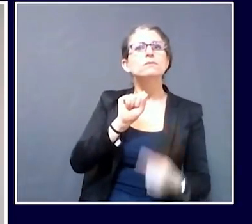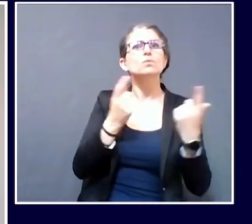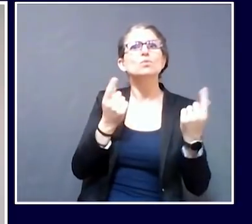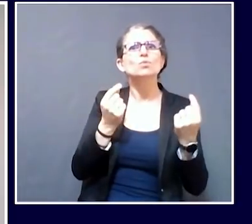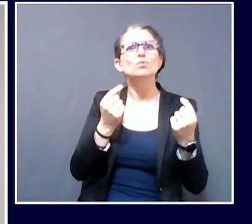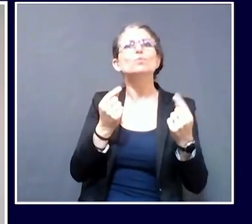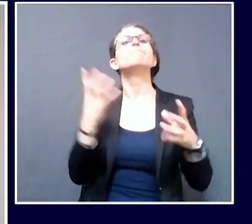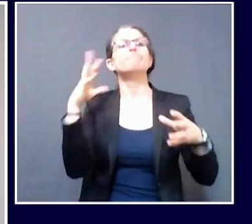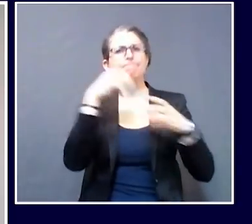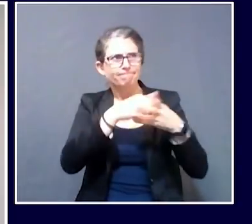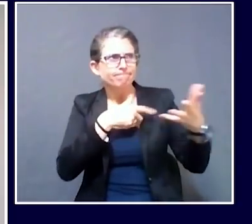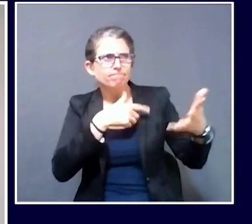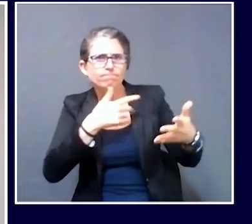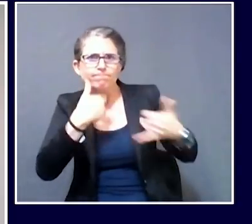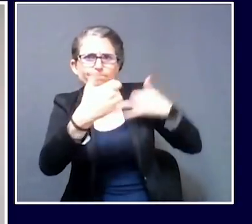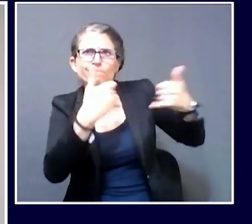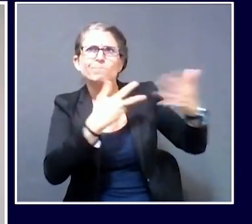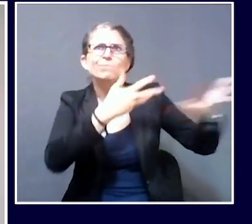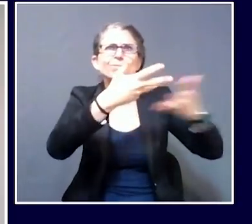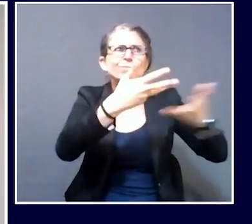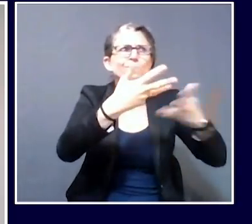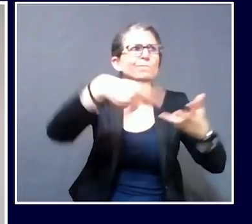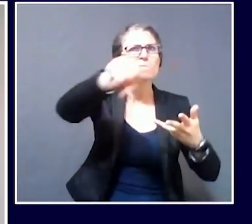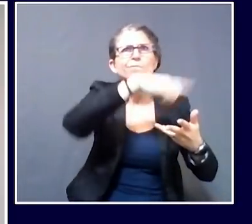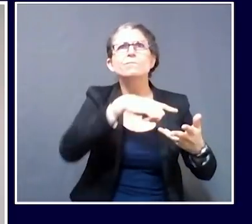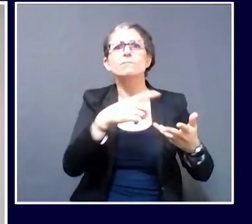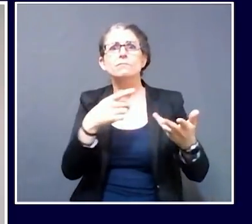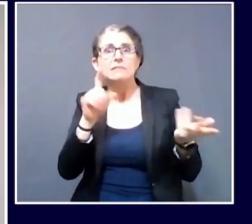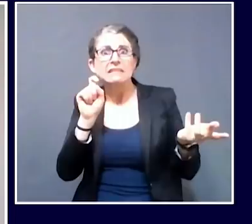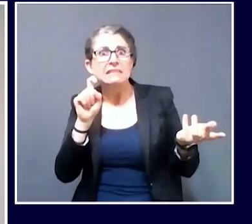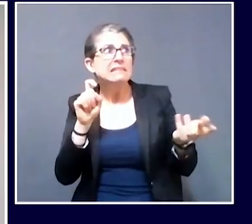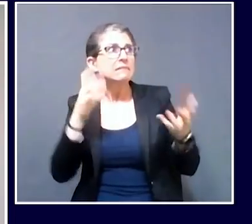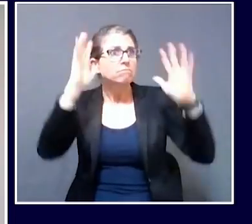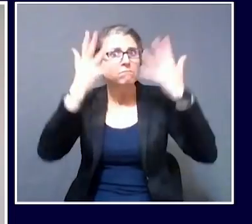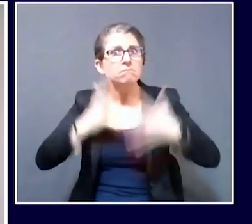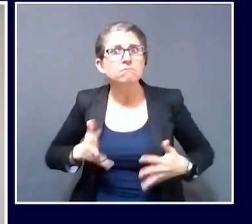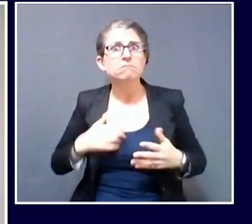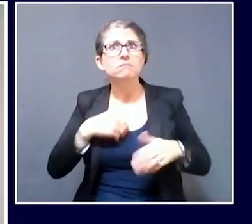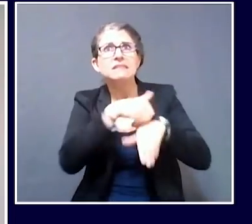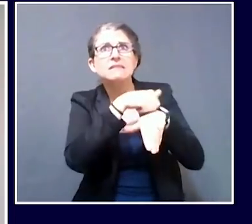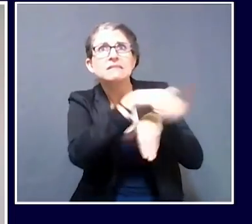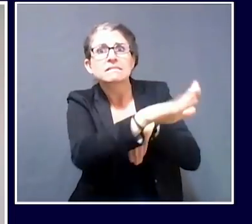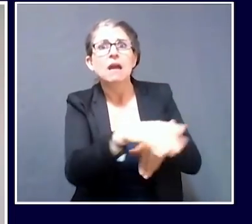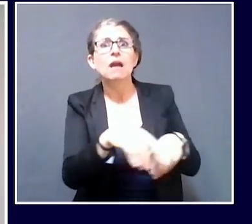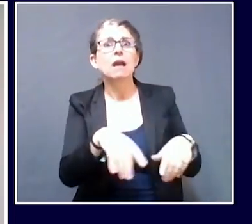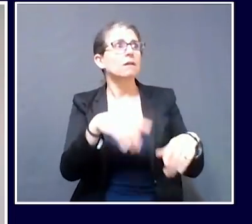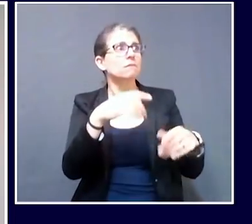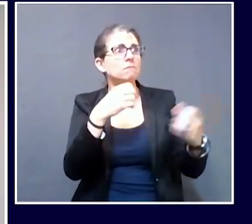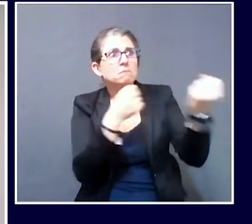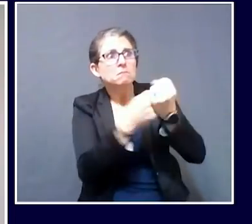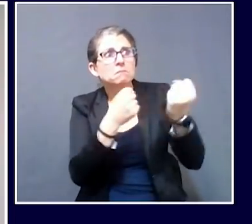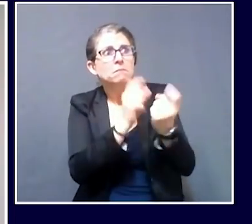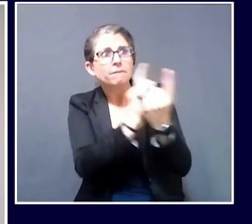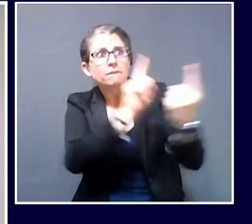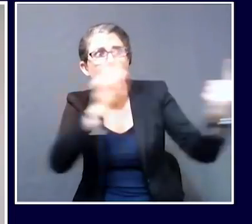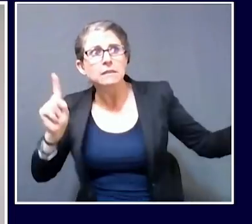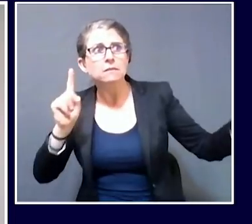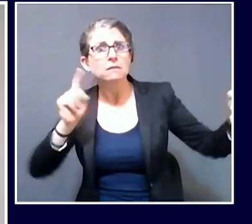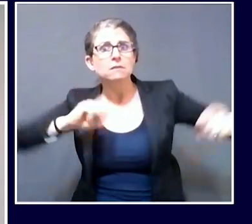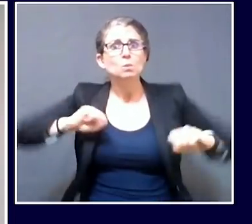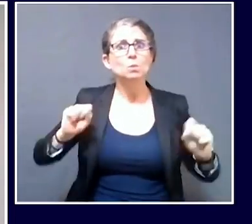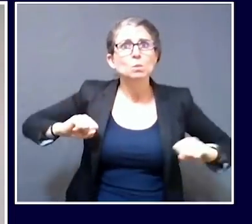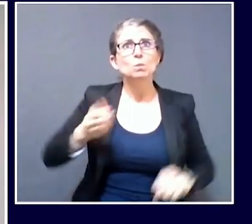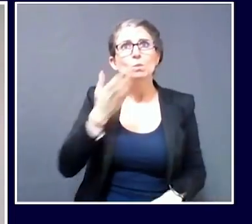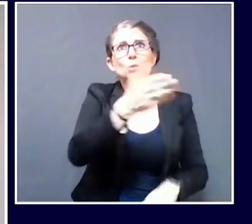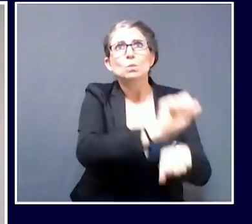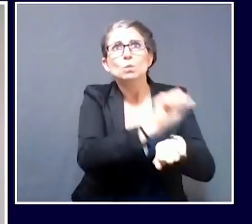that their employees have all the PPE that they need, that physical distancing within the facility can be maintained, and that any